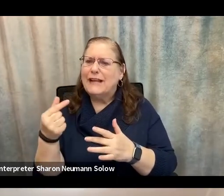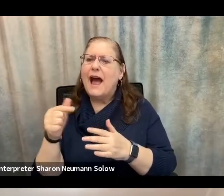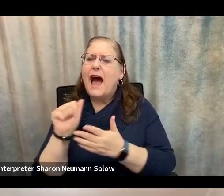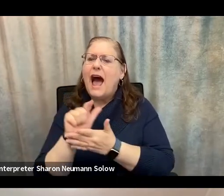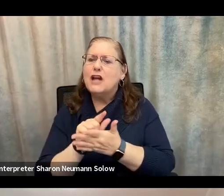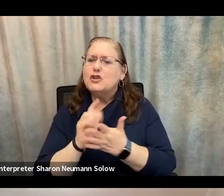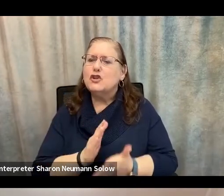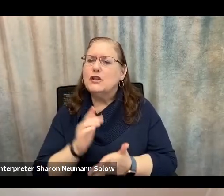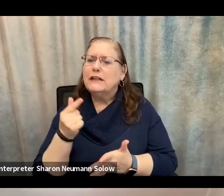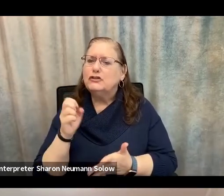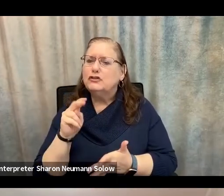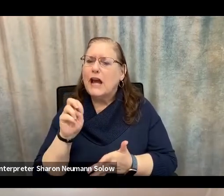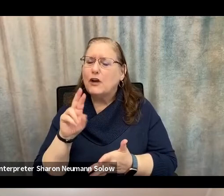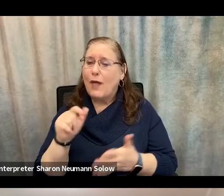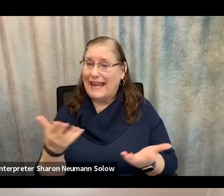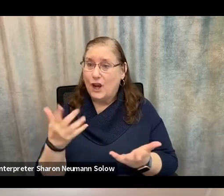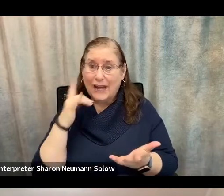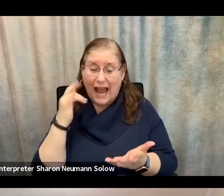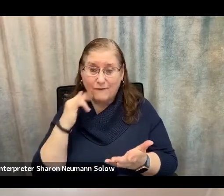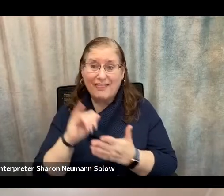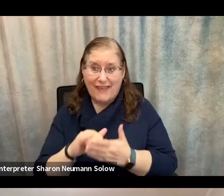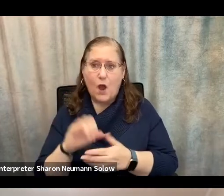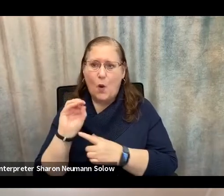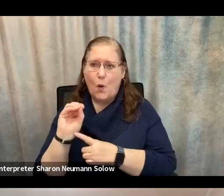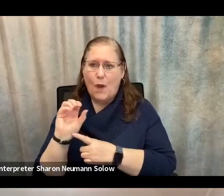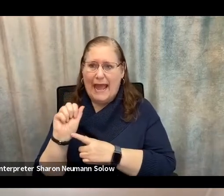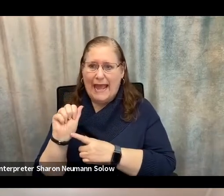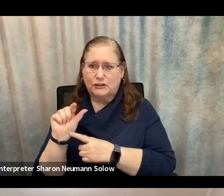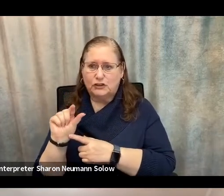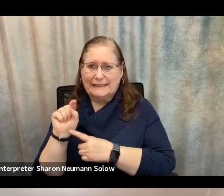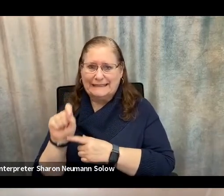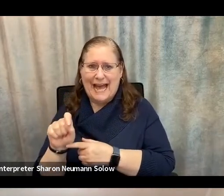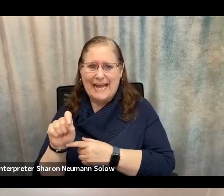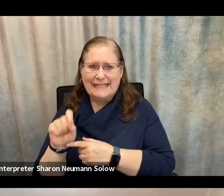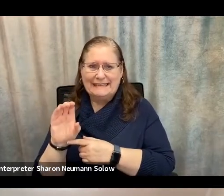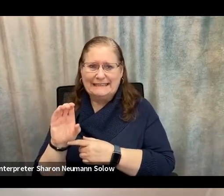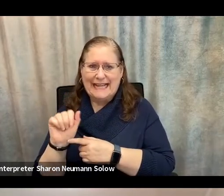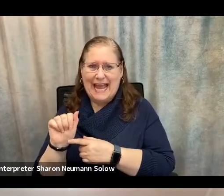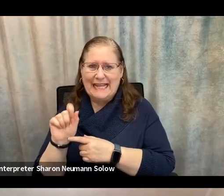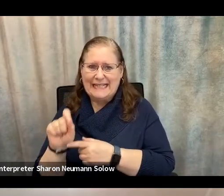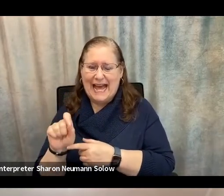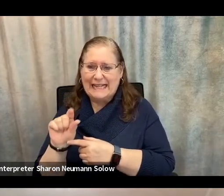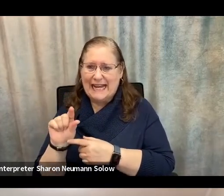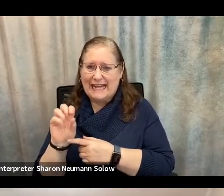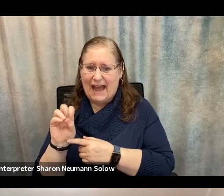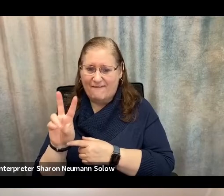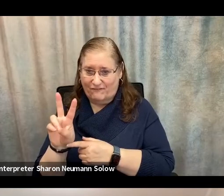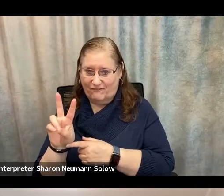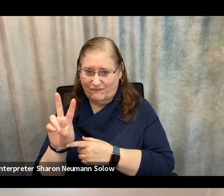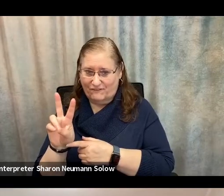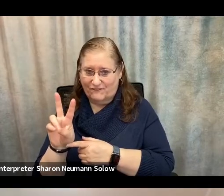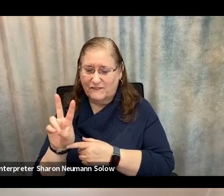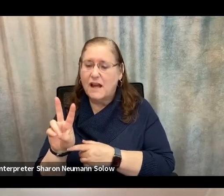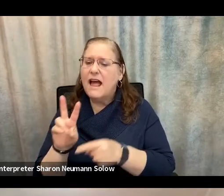here in California. That's oag.ca.gov. And they have